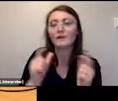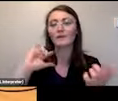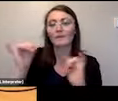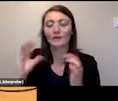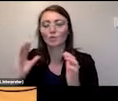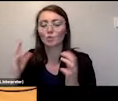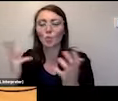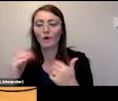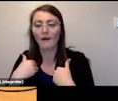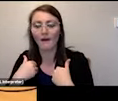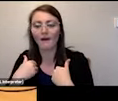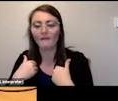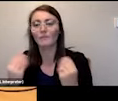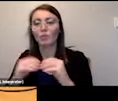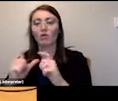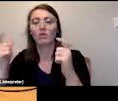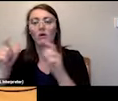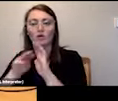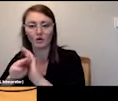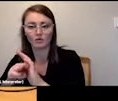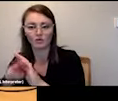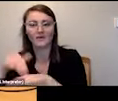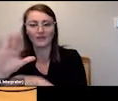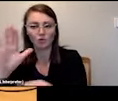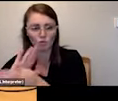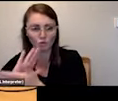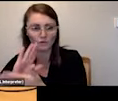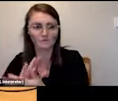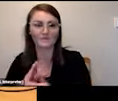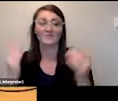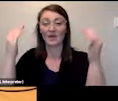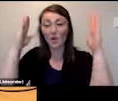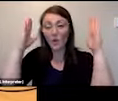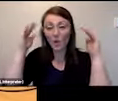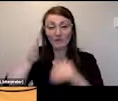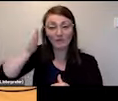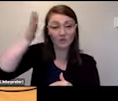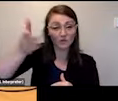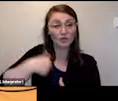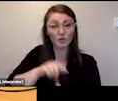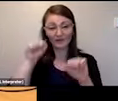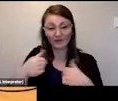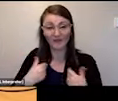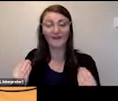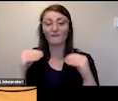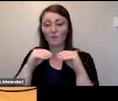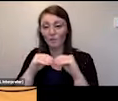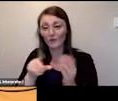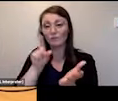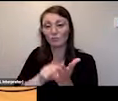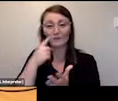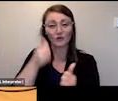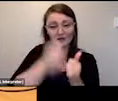we hope to eventually have printers that are accessible themselves so we won't have to connect them with the computer and also we're looking forward to